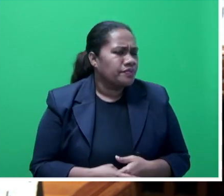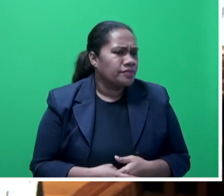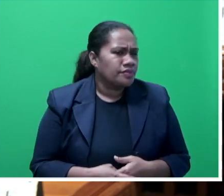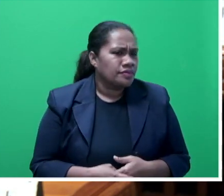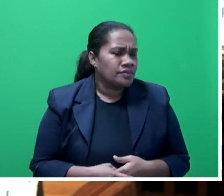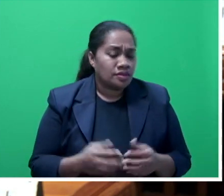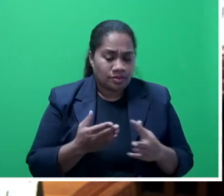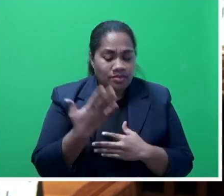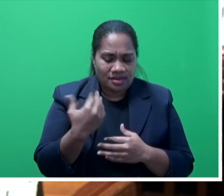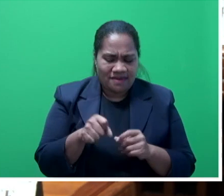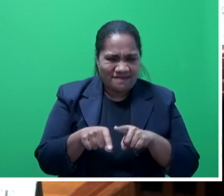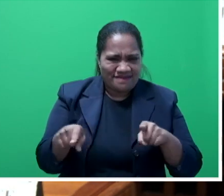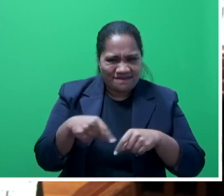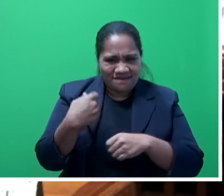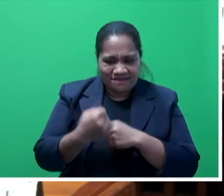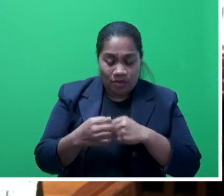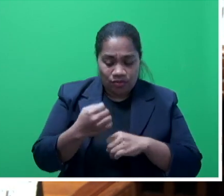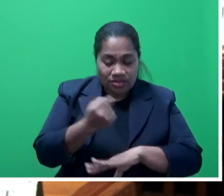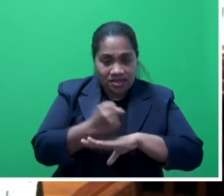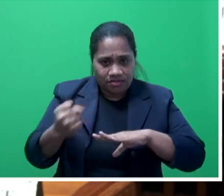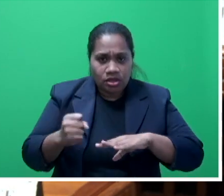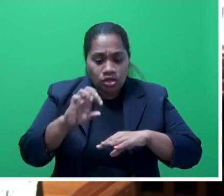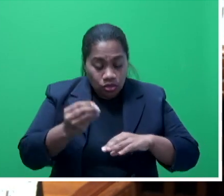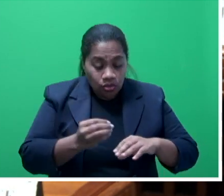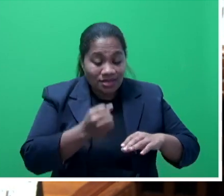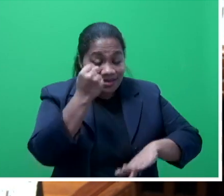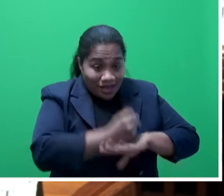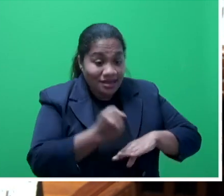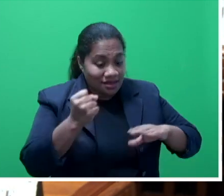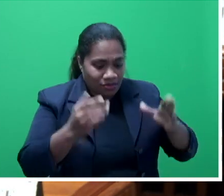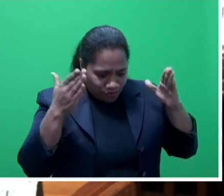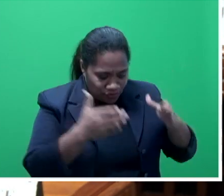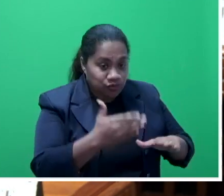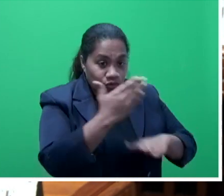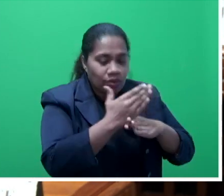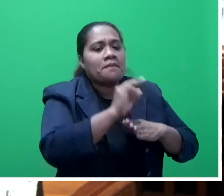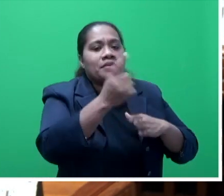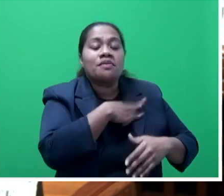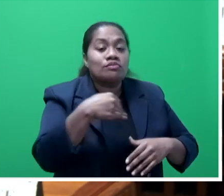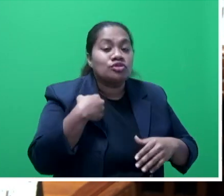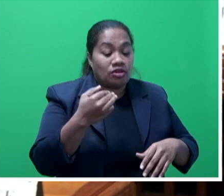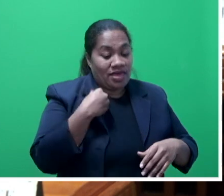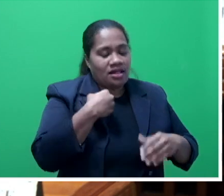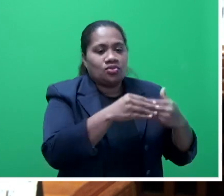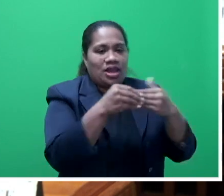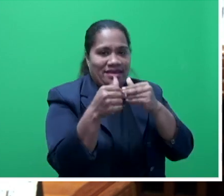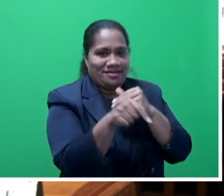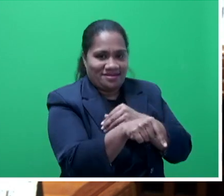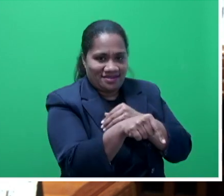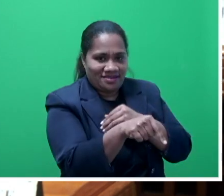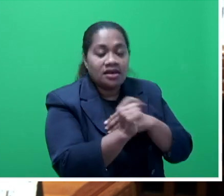of government. So it's a whole of government approach but Ministry of Health led and the principal